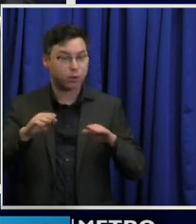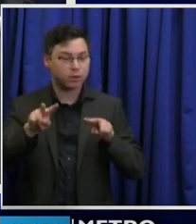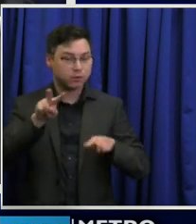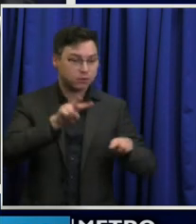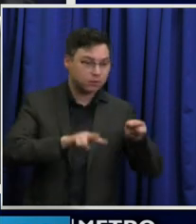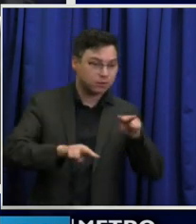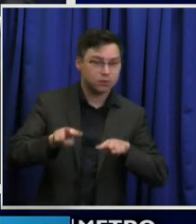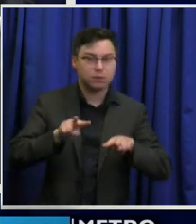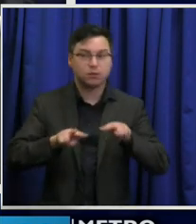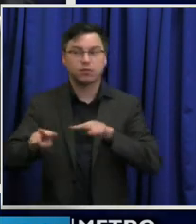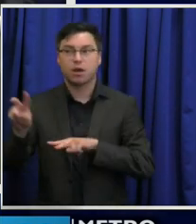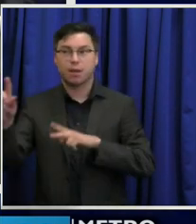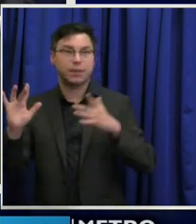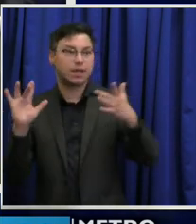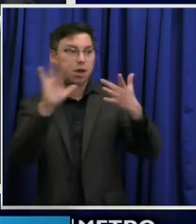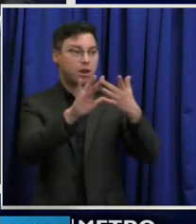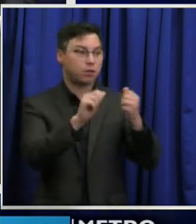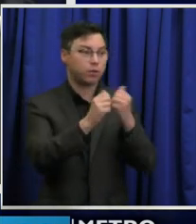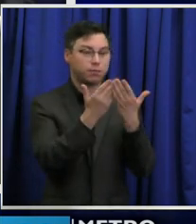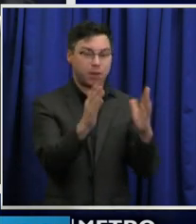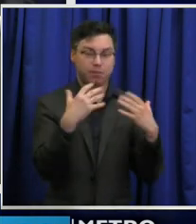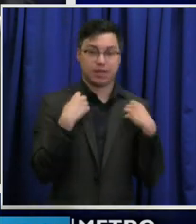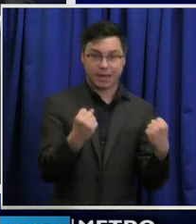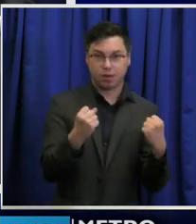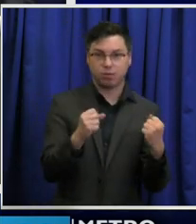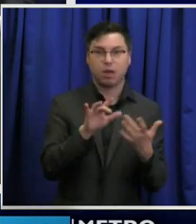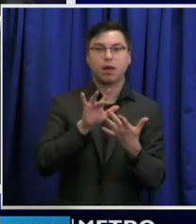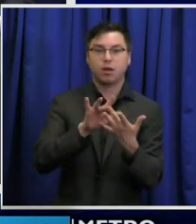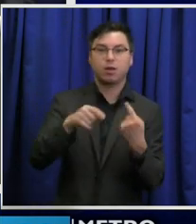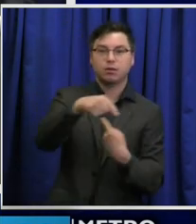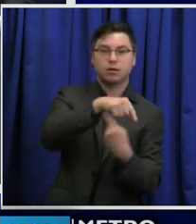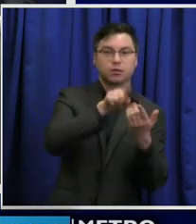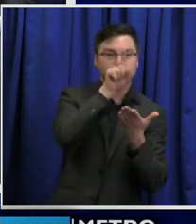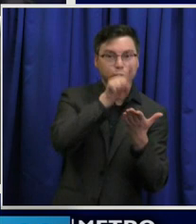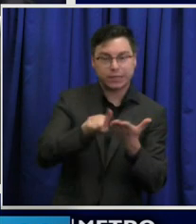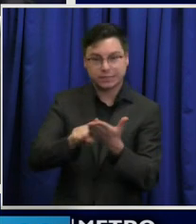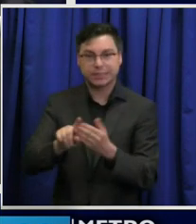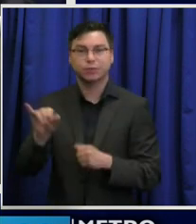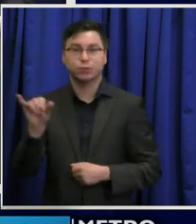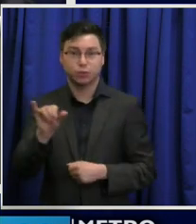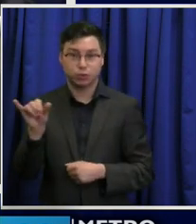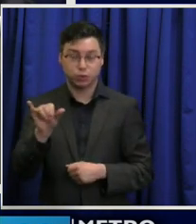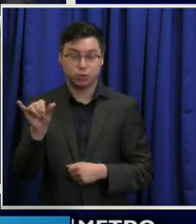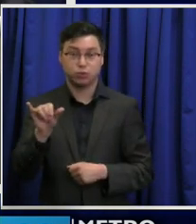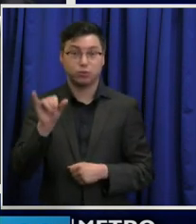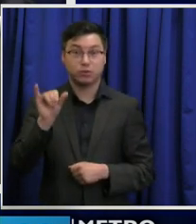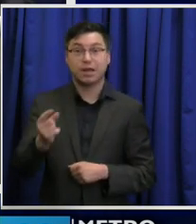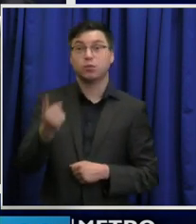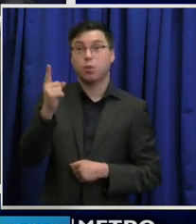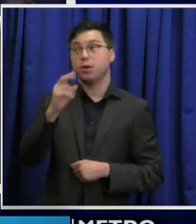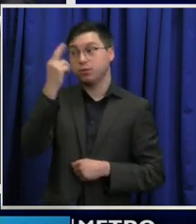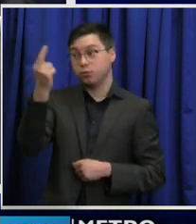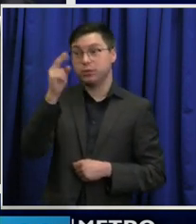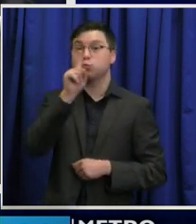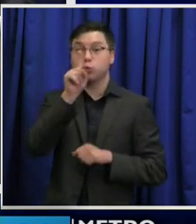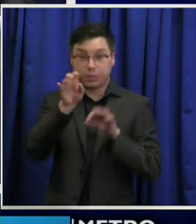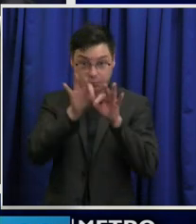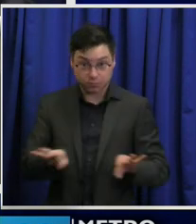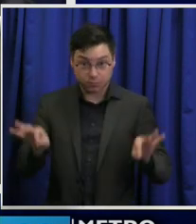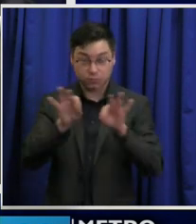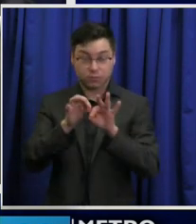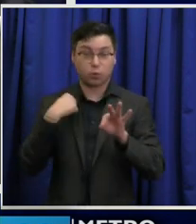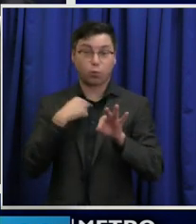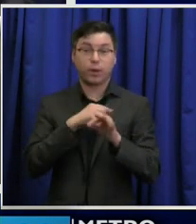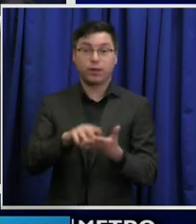contact with public health and contact tracing, going to the earlier question. It's one of the reasons it's so important that we learn as much as we